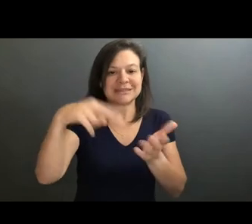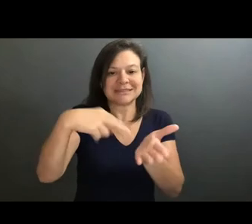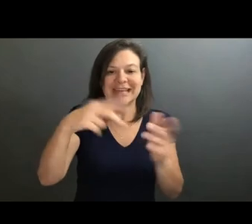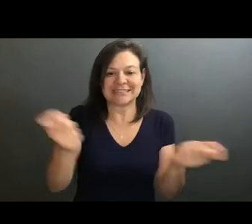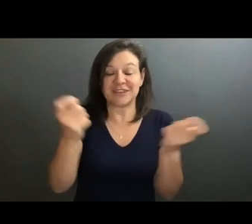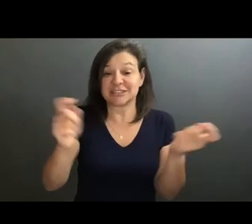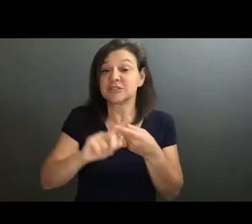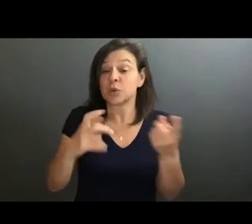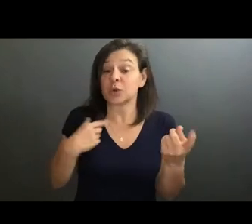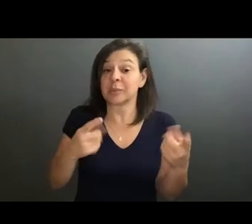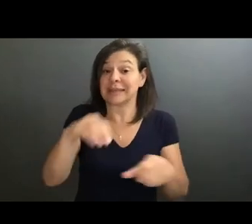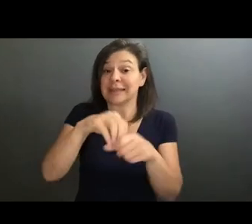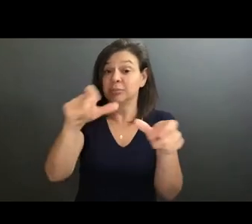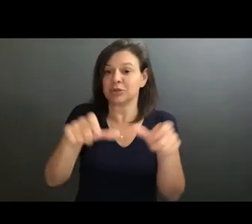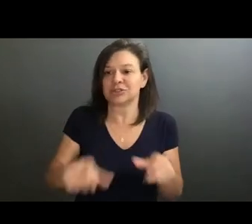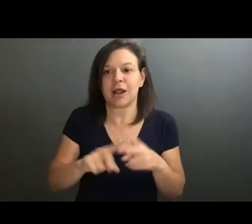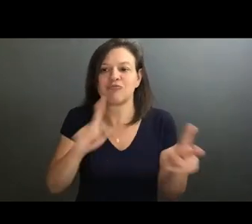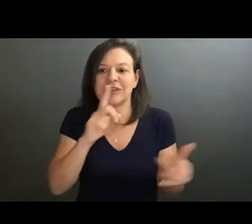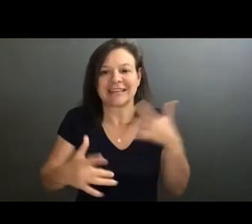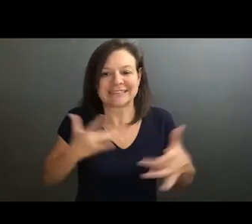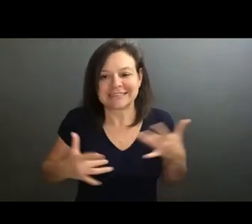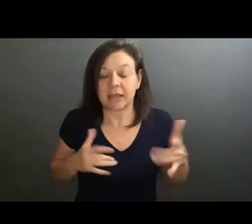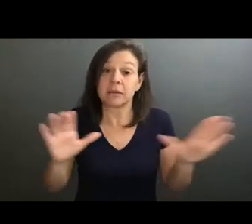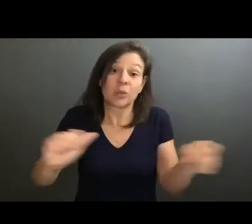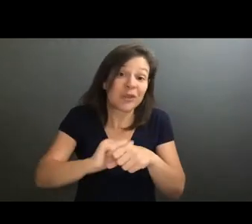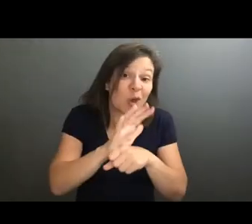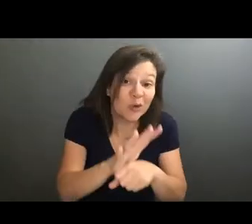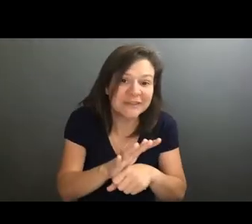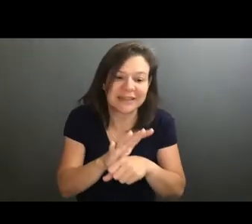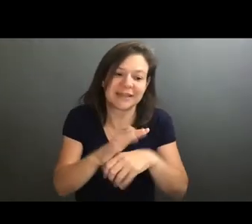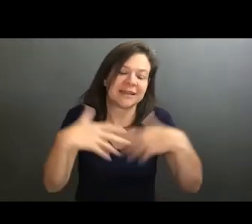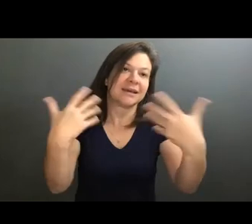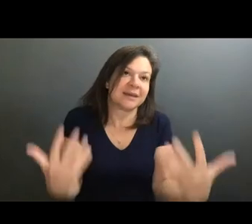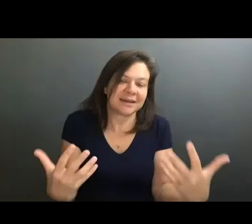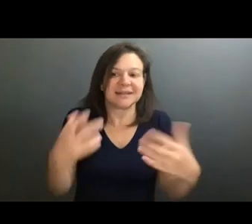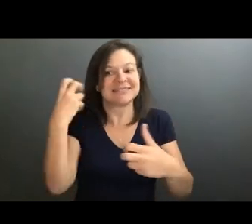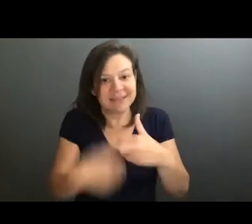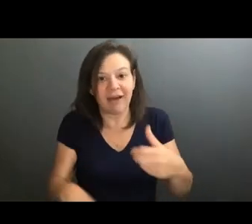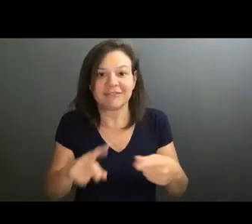I'm really excited about because then of course with COVID in a way, it's been a kind of journey to get this in person.